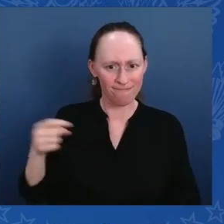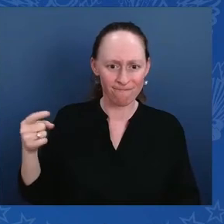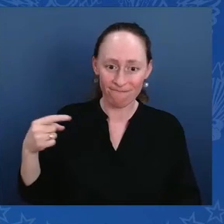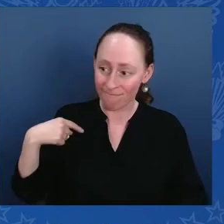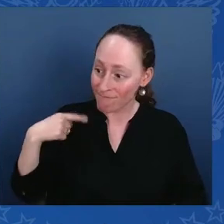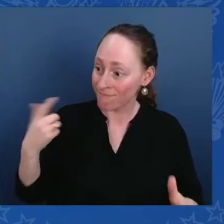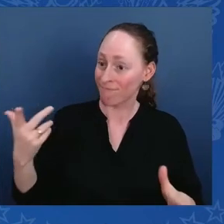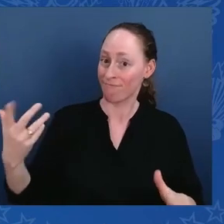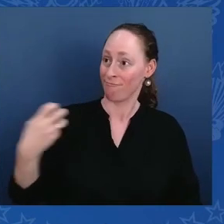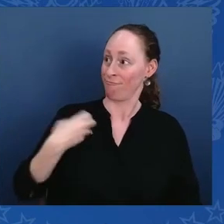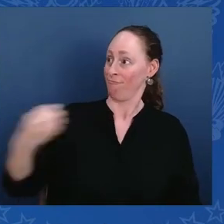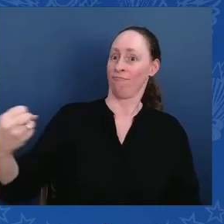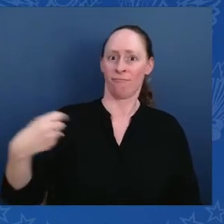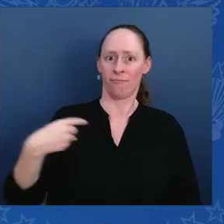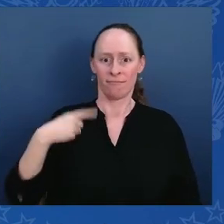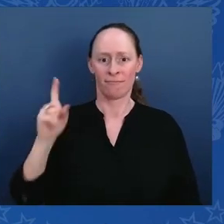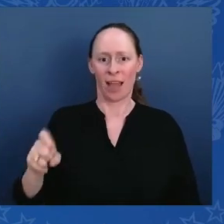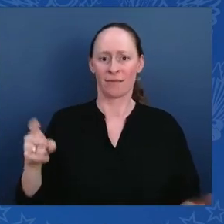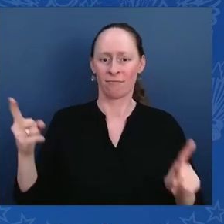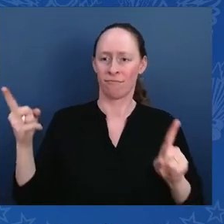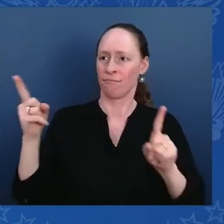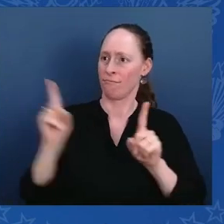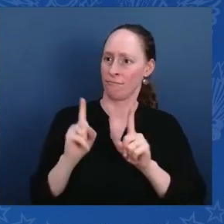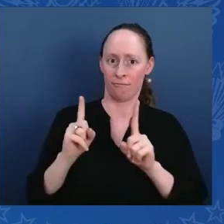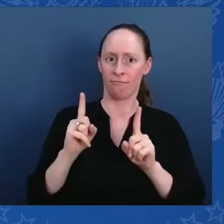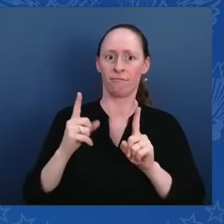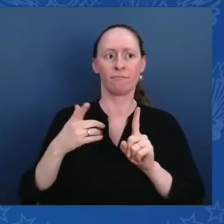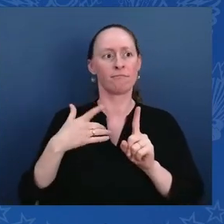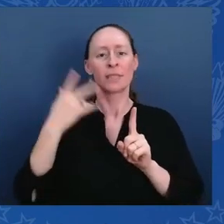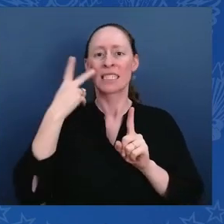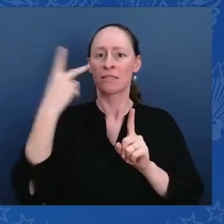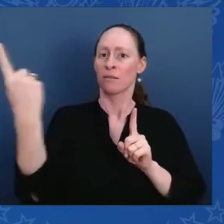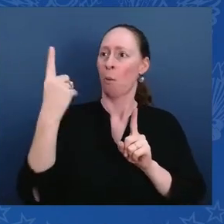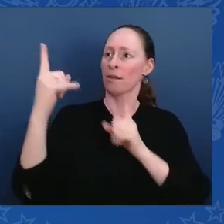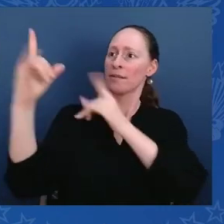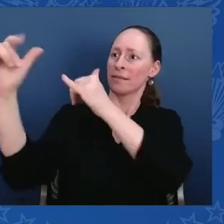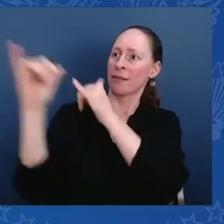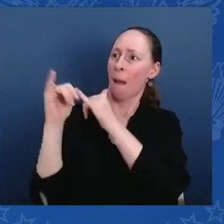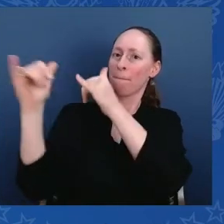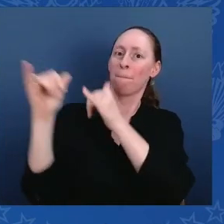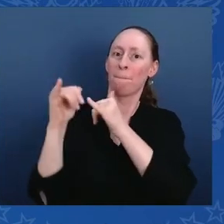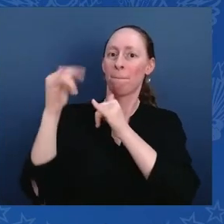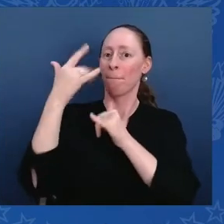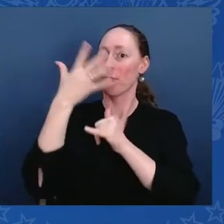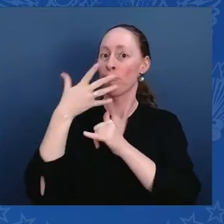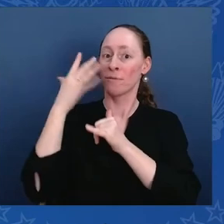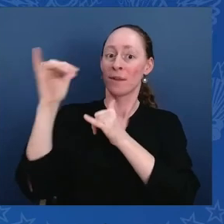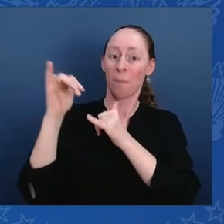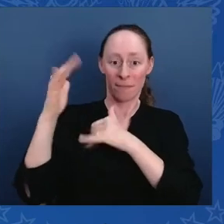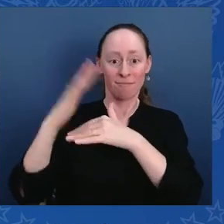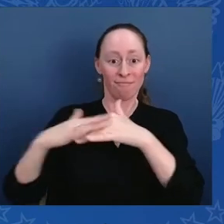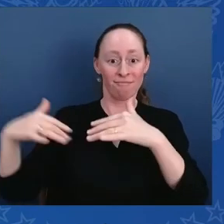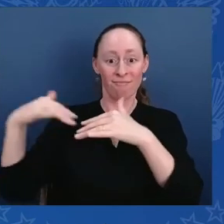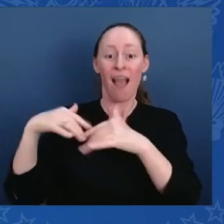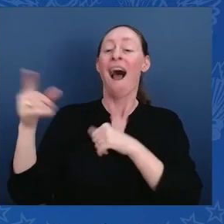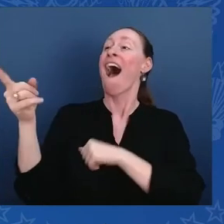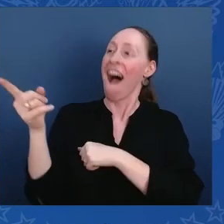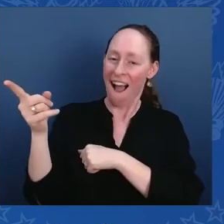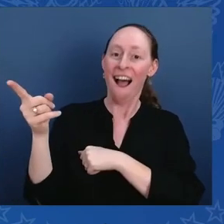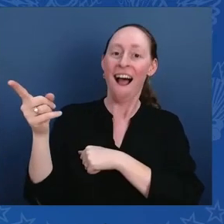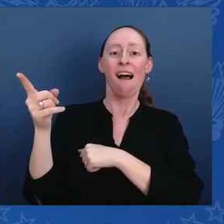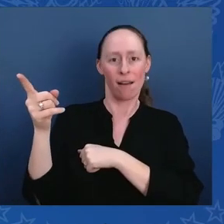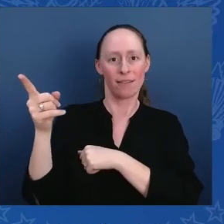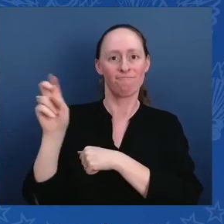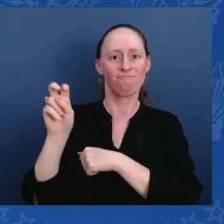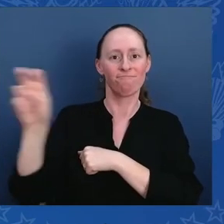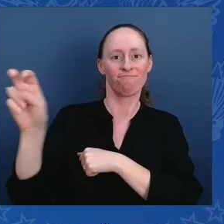Other Native voices, other Native individuals who were leading us and who are making the administration do what we needed